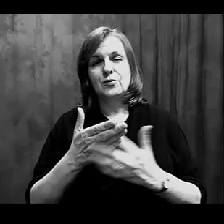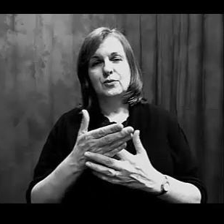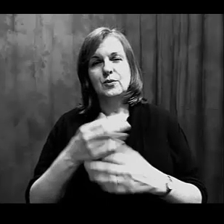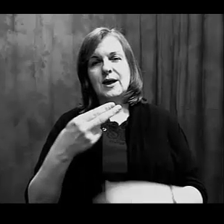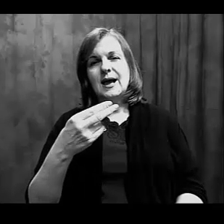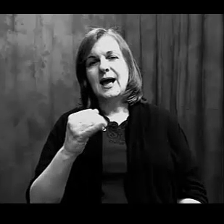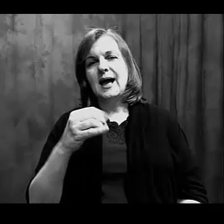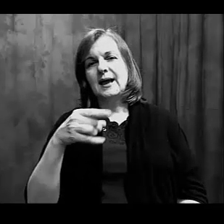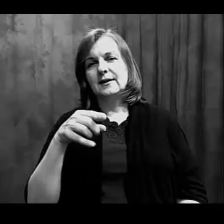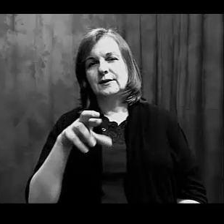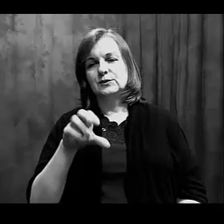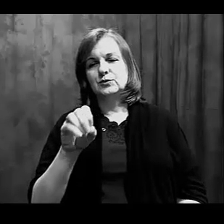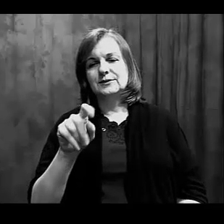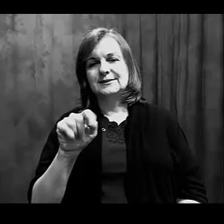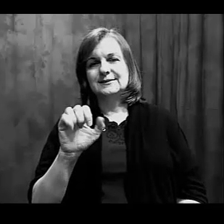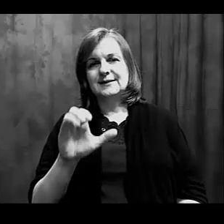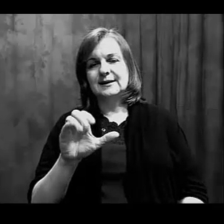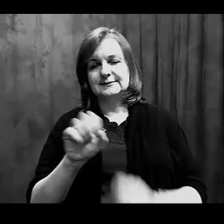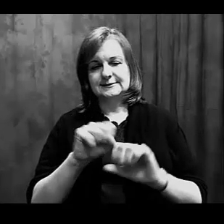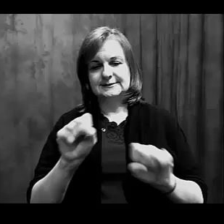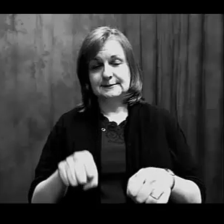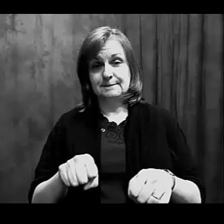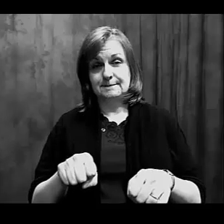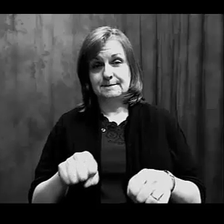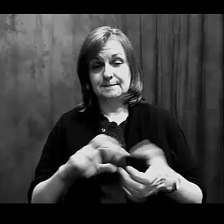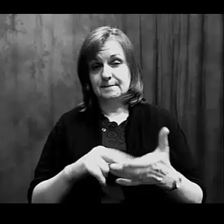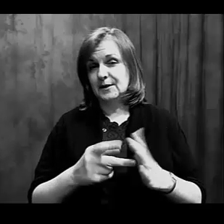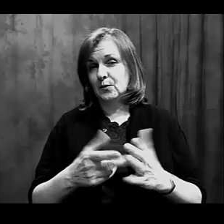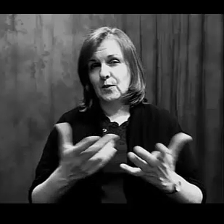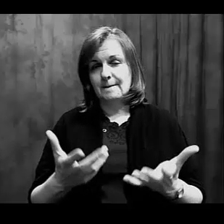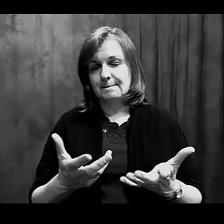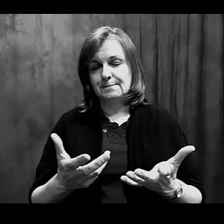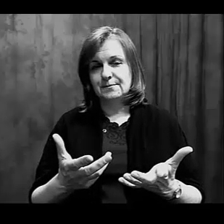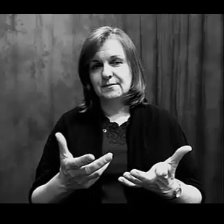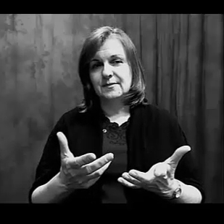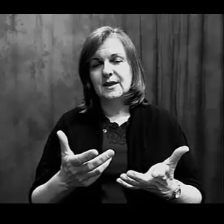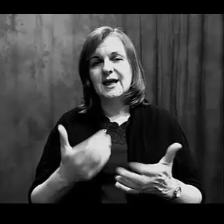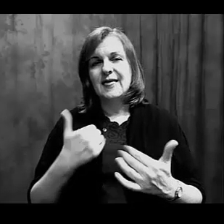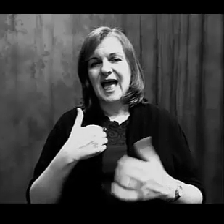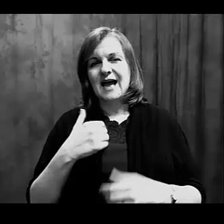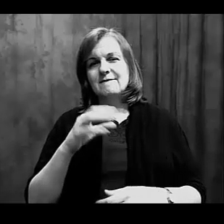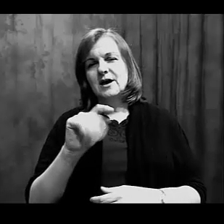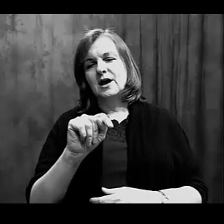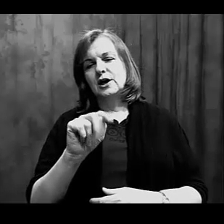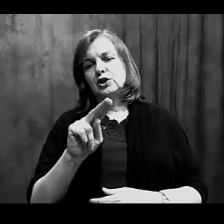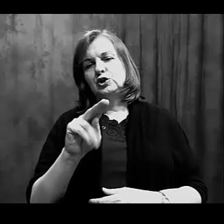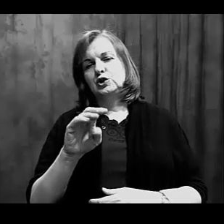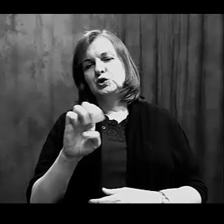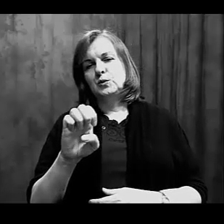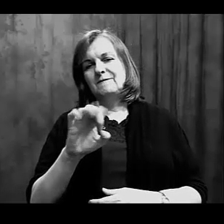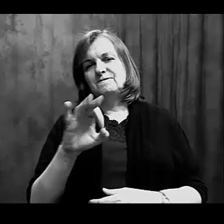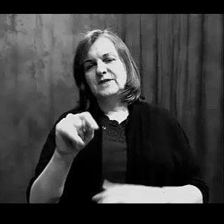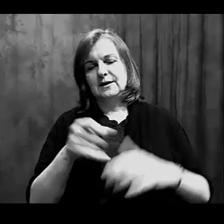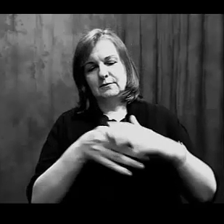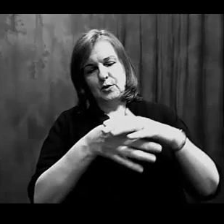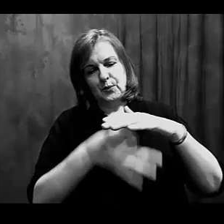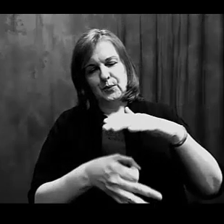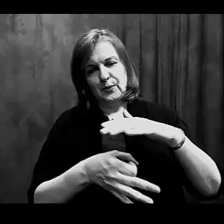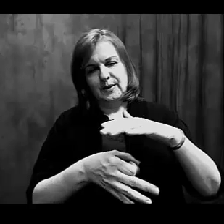move through a hydrostatic system where they actually are going to use their tube feet